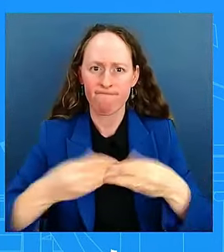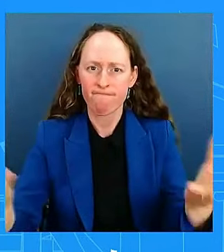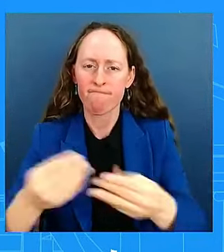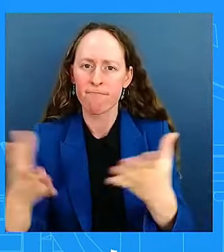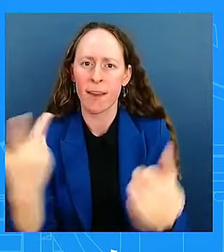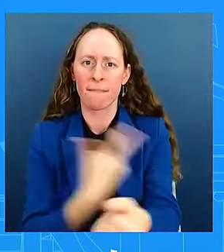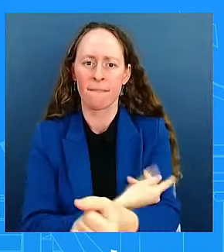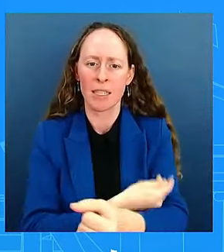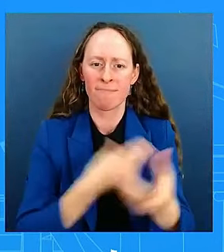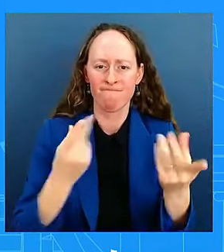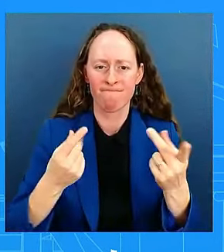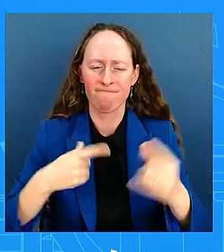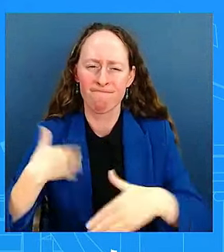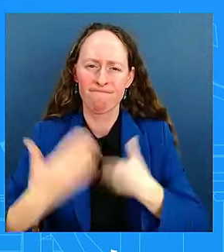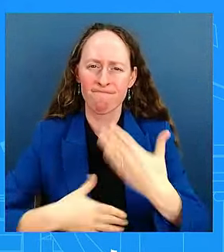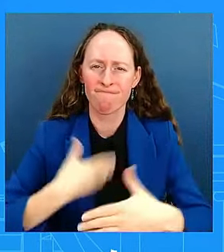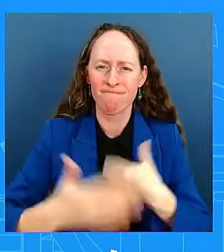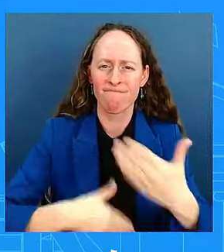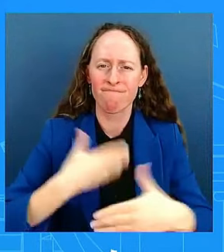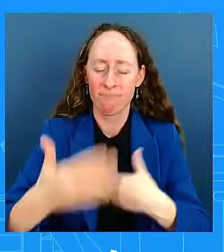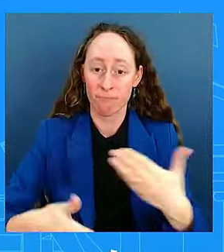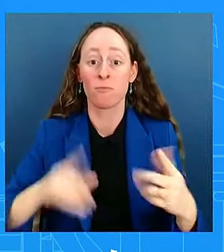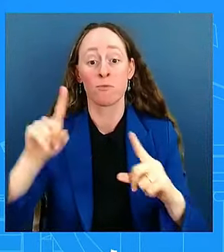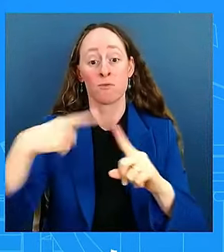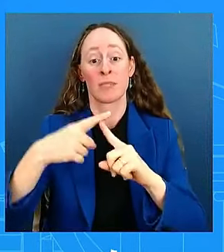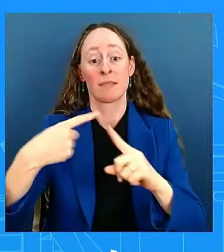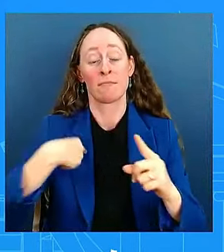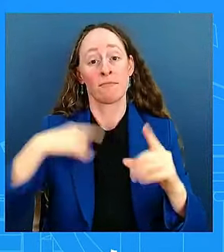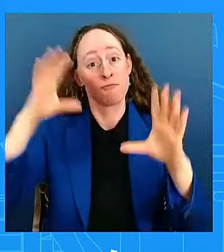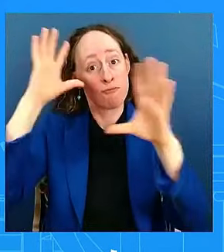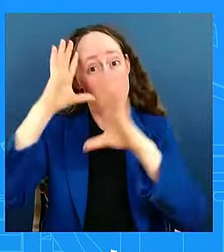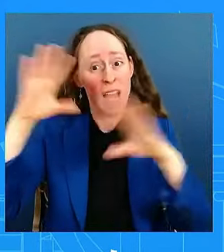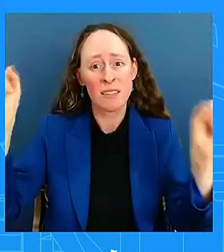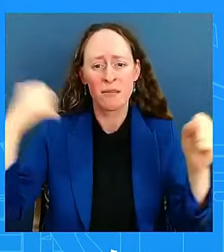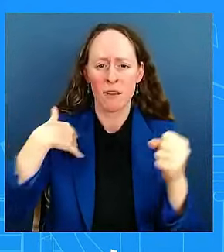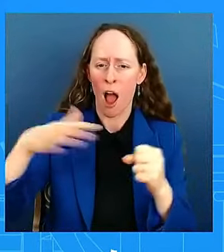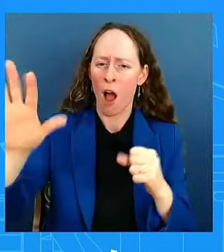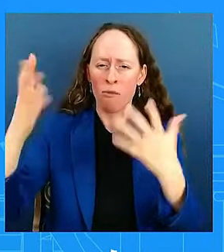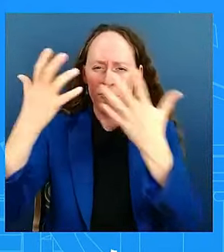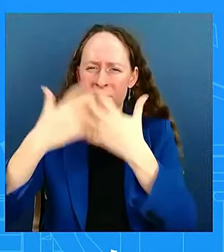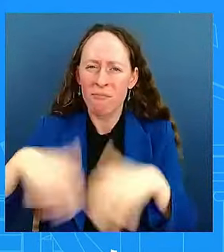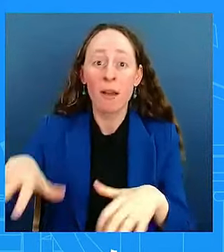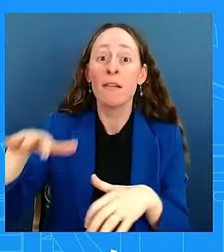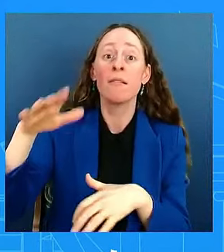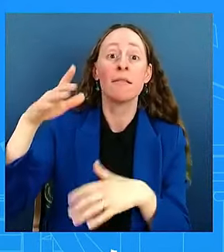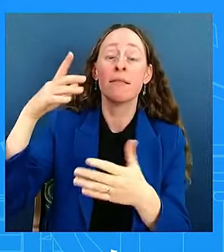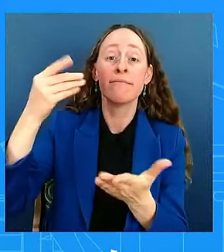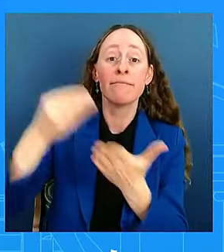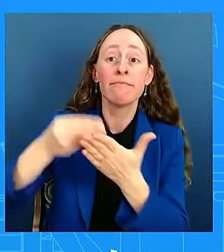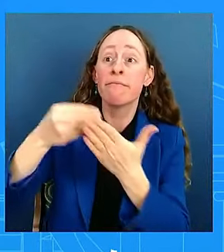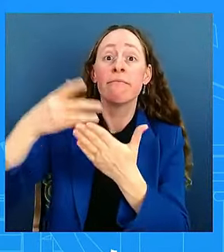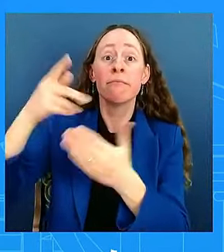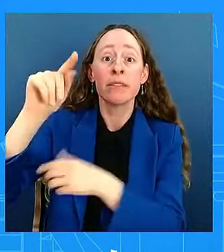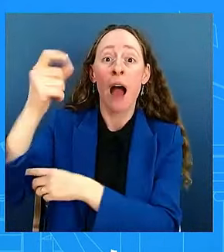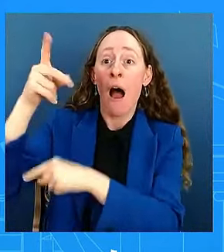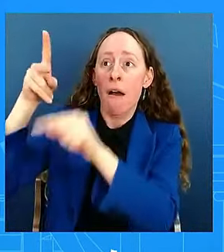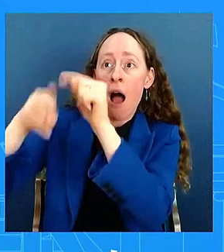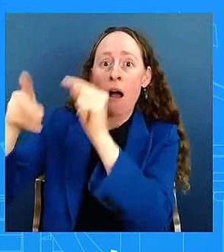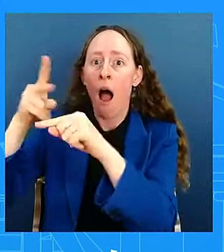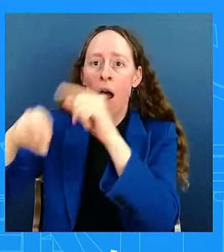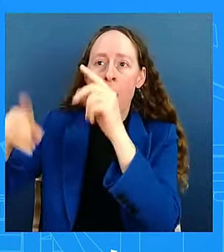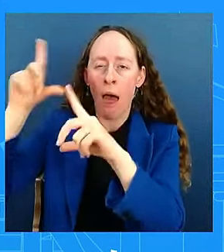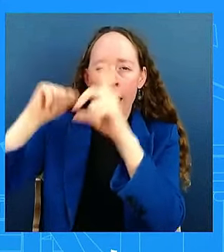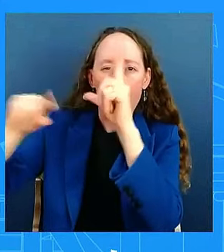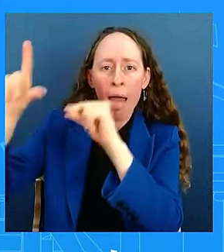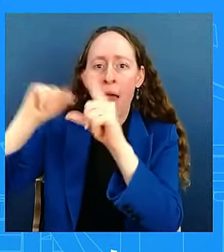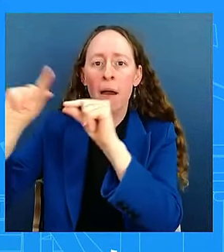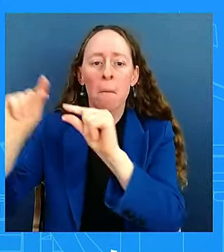economics and grow the economy from the middle out and the bottom up. I know you're tired of hearing me say that over and over again, but that was a policy — that it remains a policy.